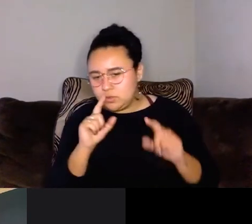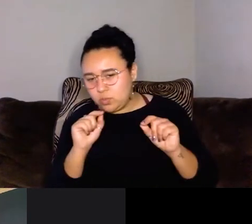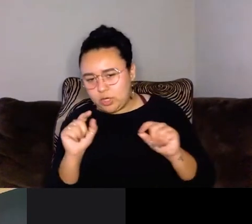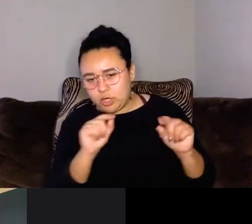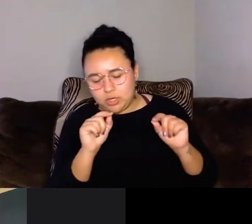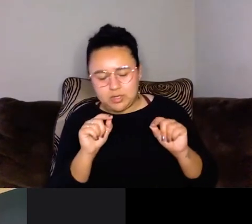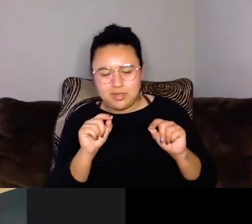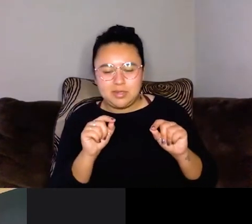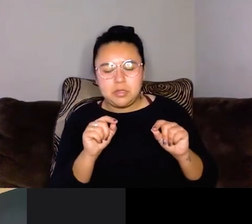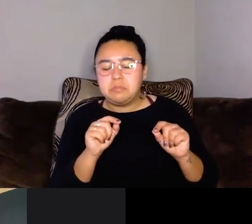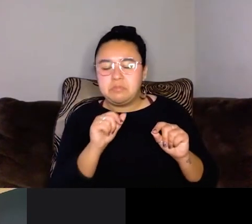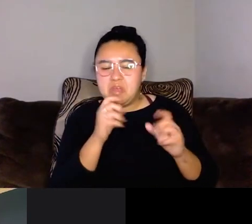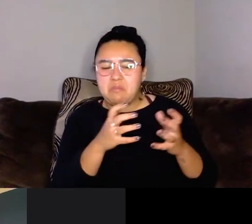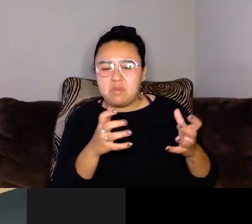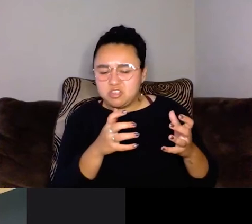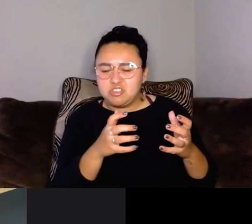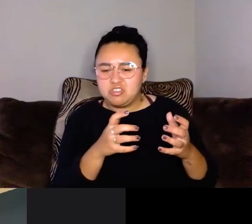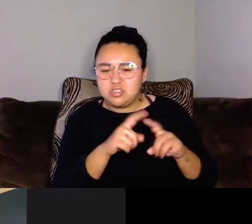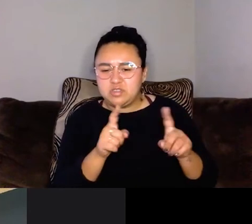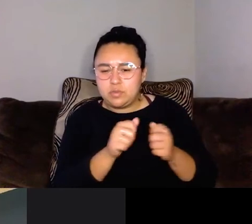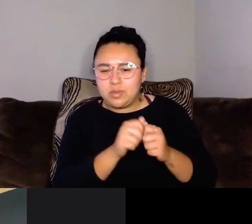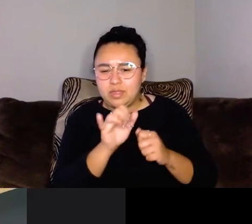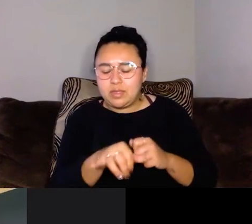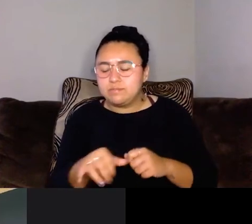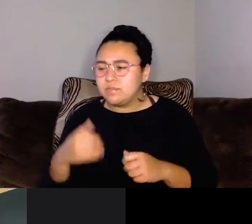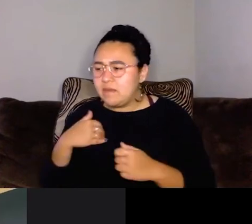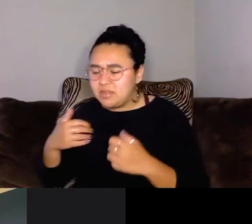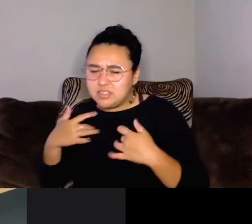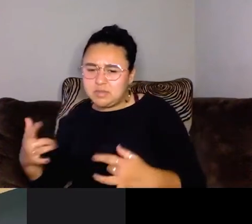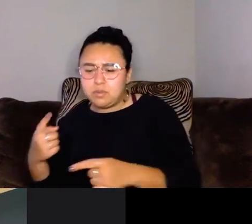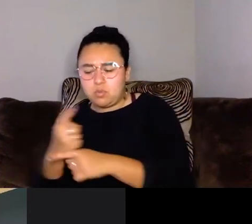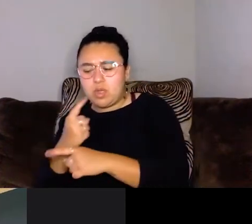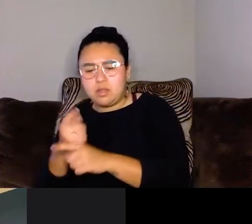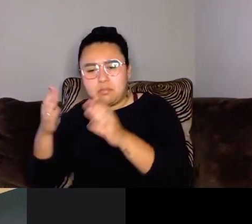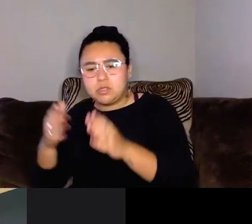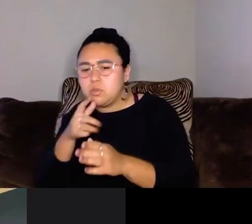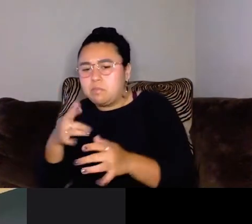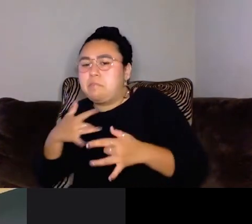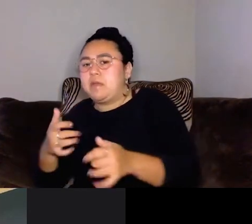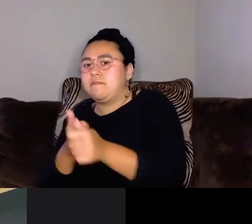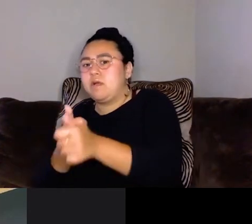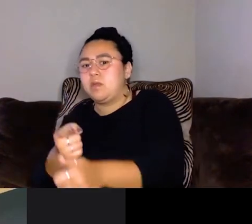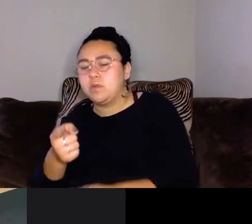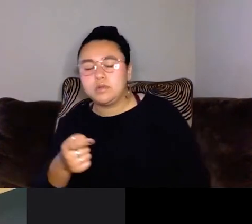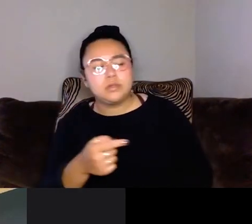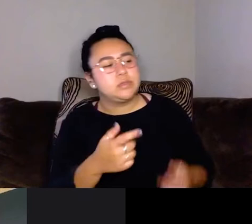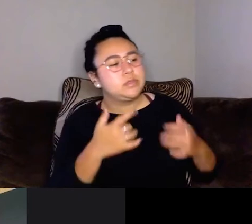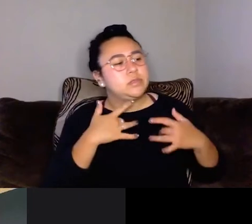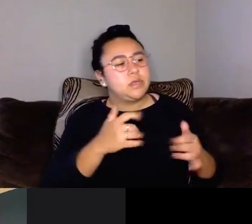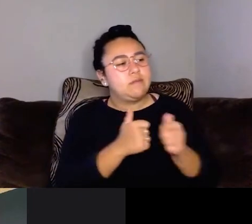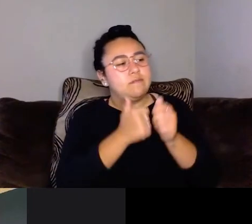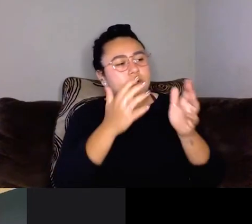as much with it. So do you have a typical follower on social media? Well, follower. Um,